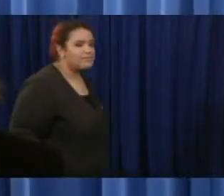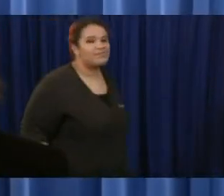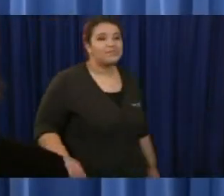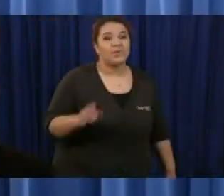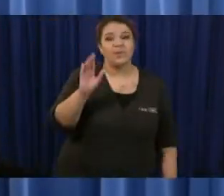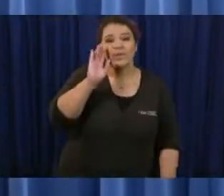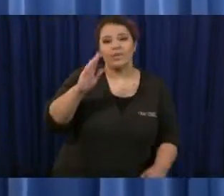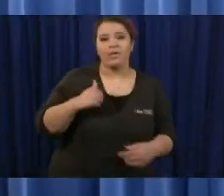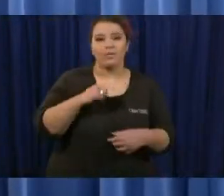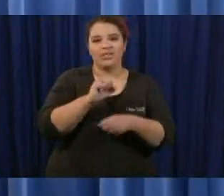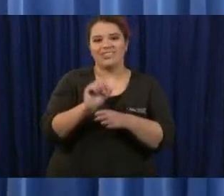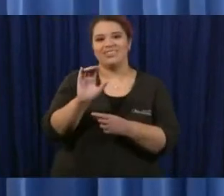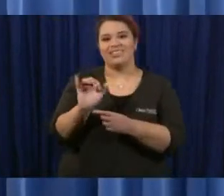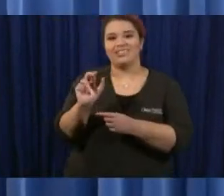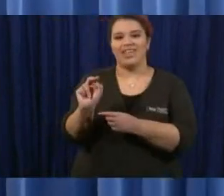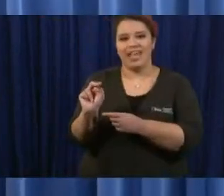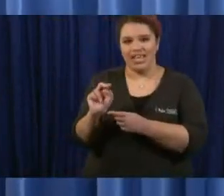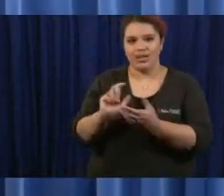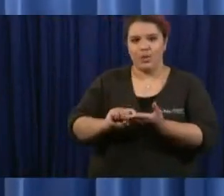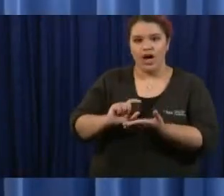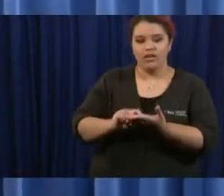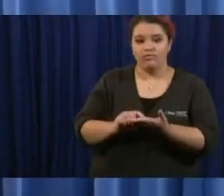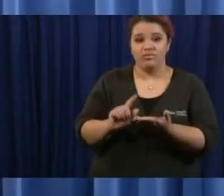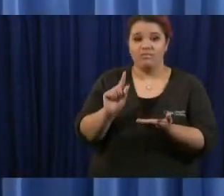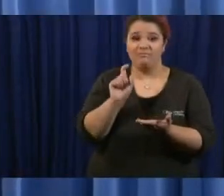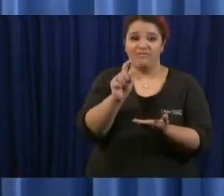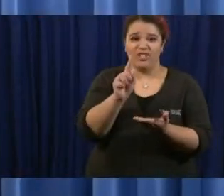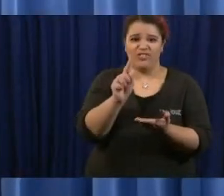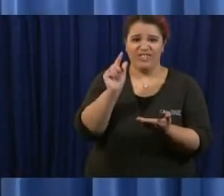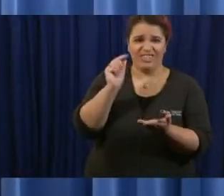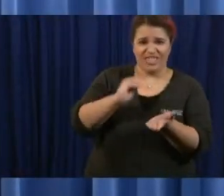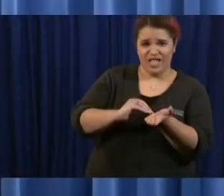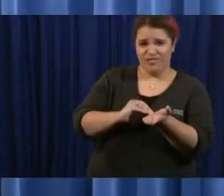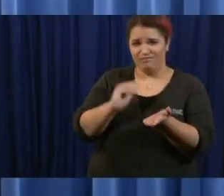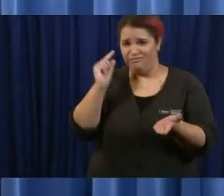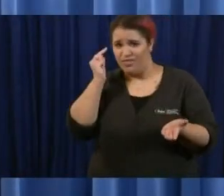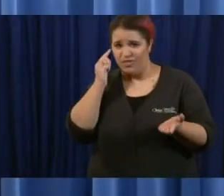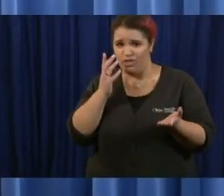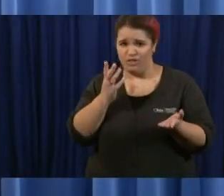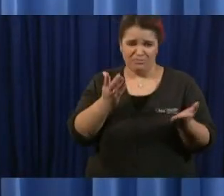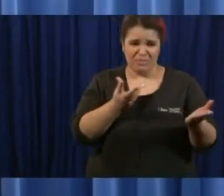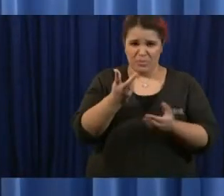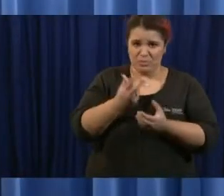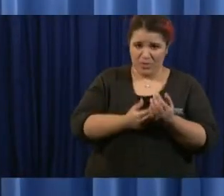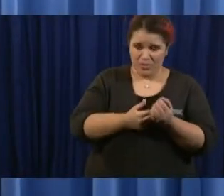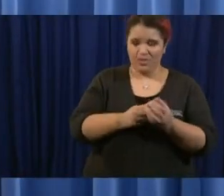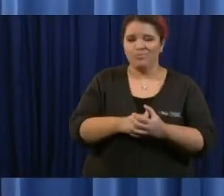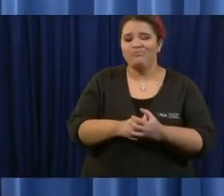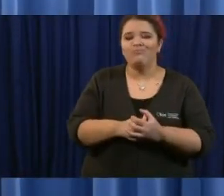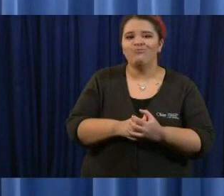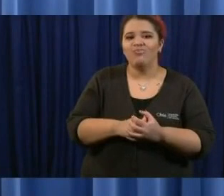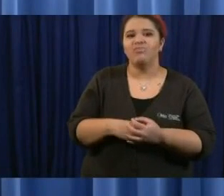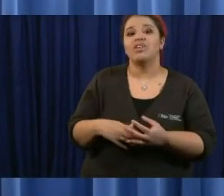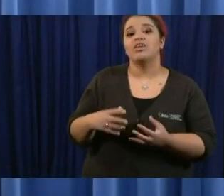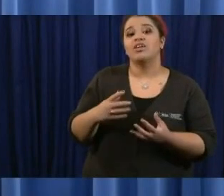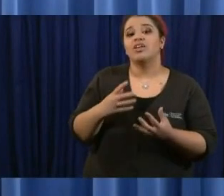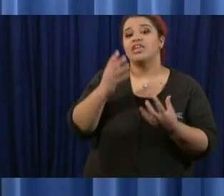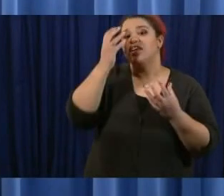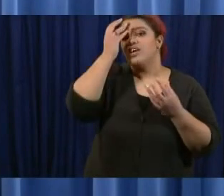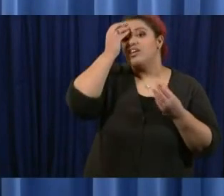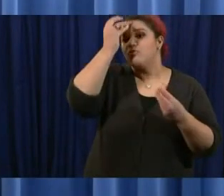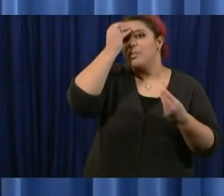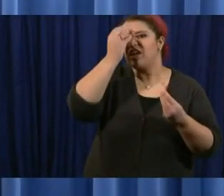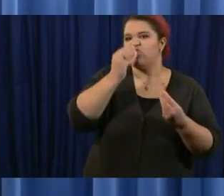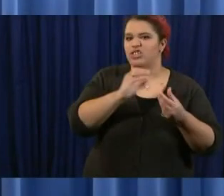inquirer for either the governor or dr acton or maybe both i guess given what we know about lags in information about deaths and